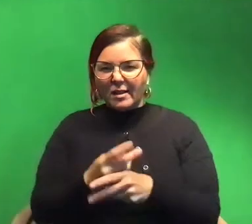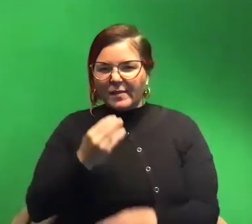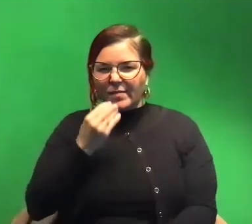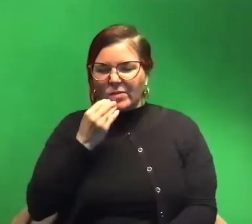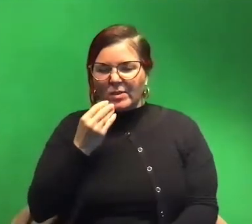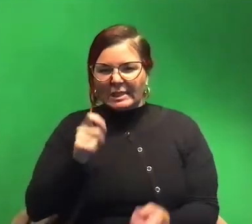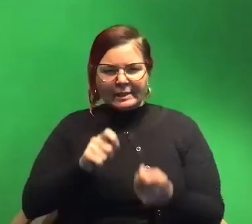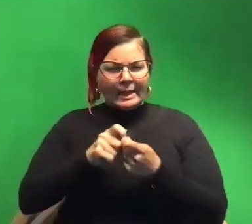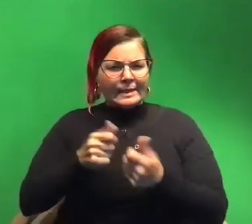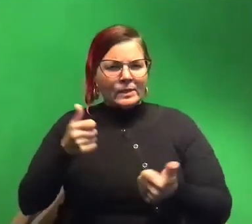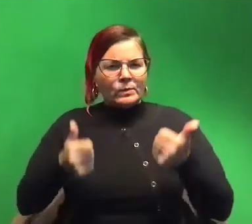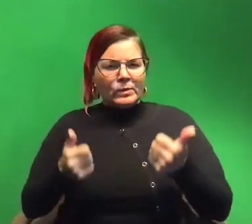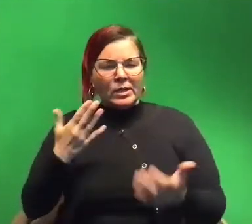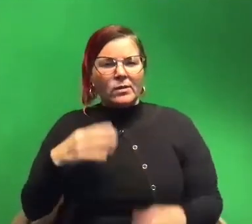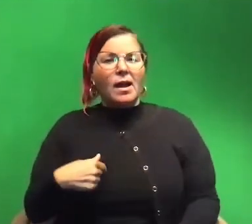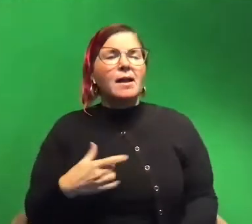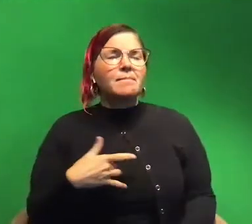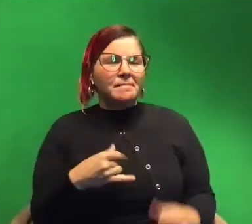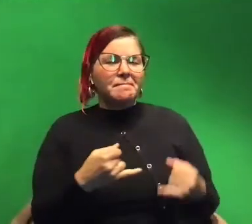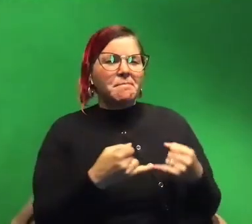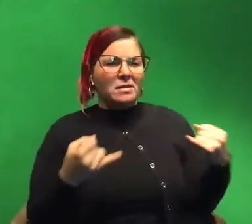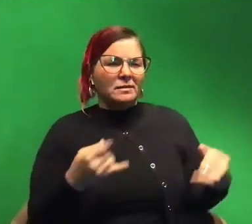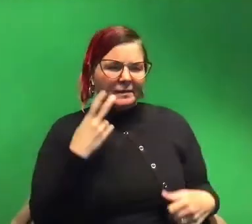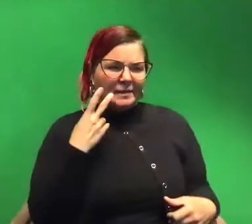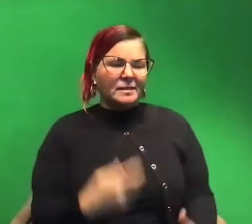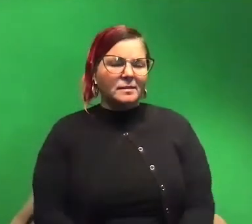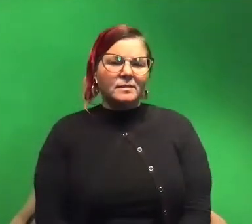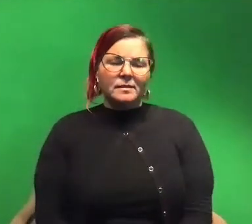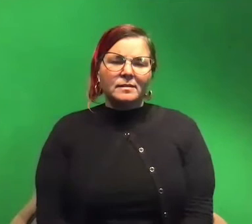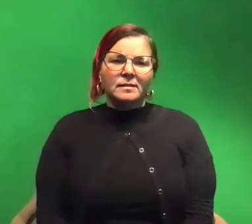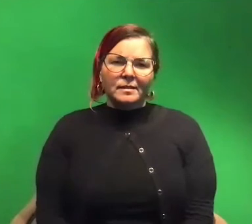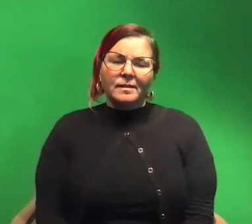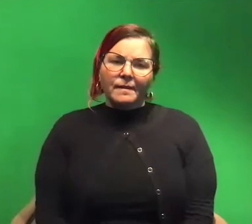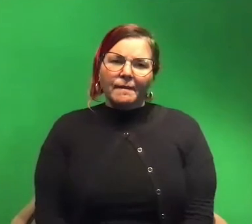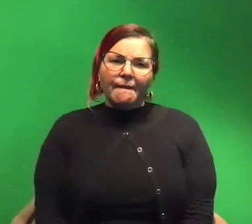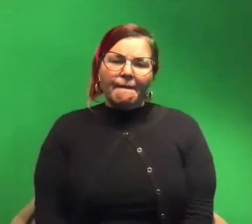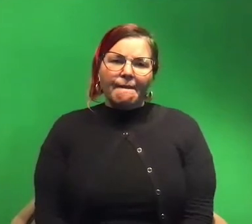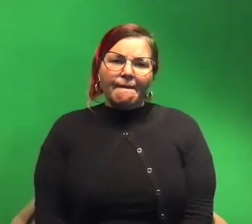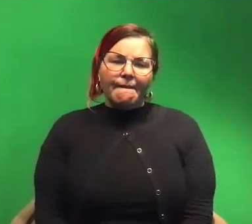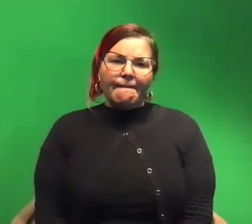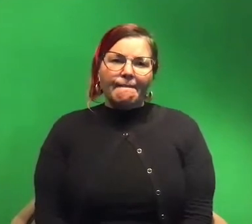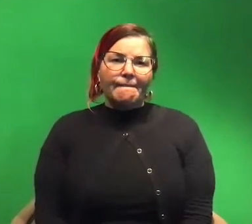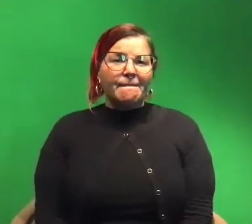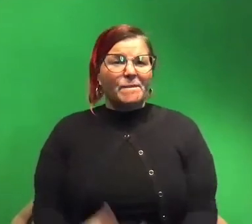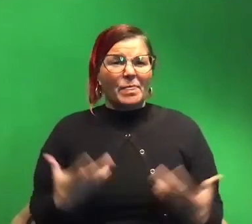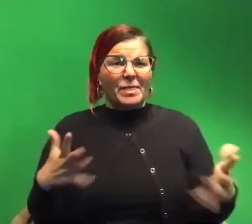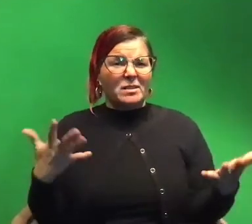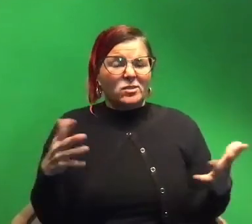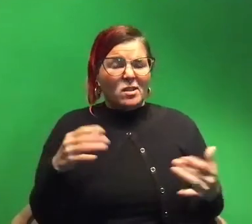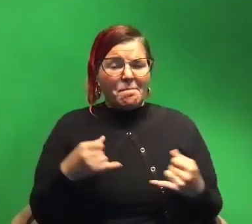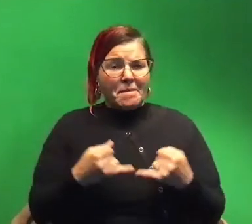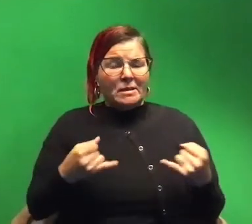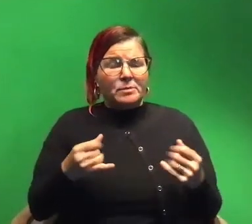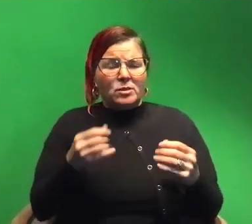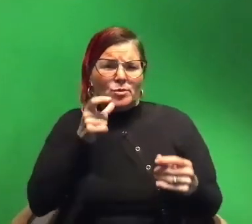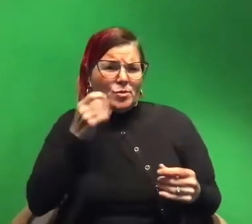i've mostly seen it in pasta yeah um that's all i know about but who knows there's